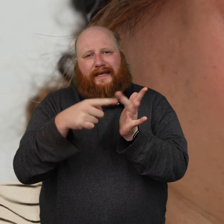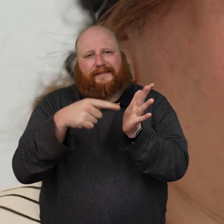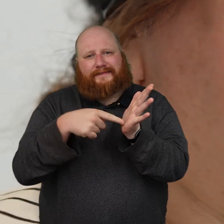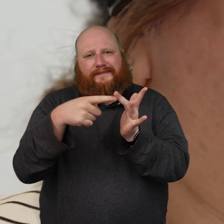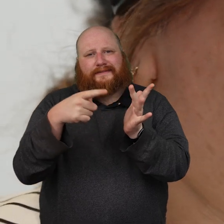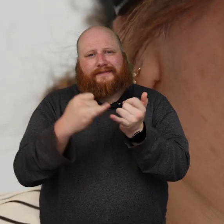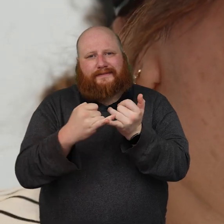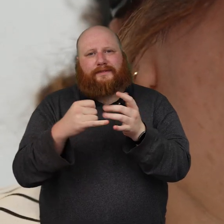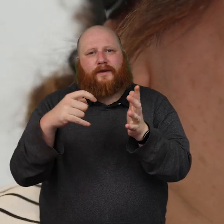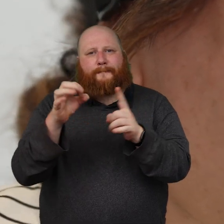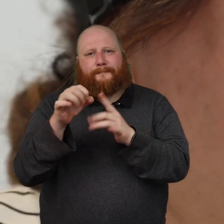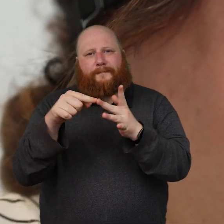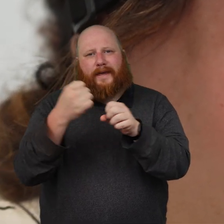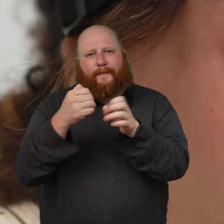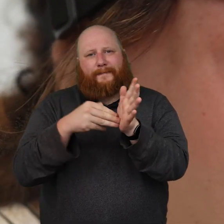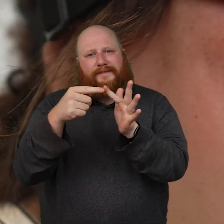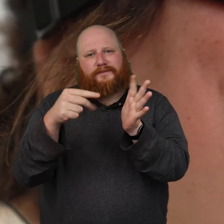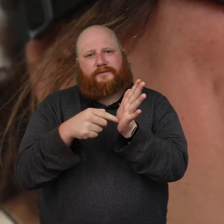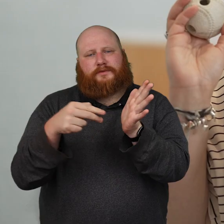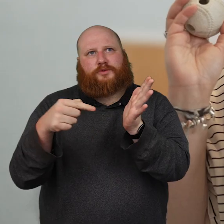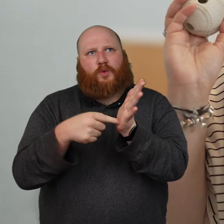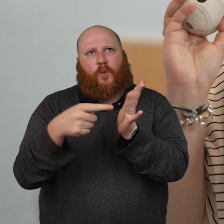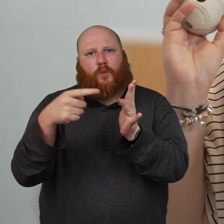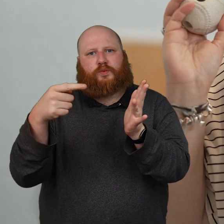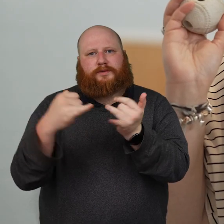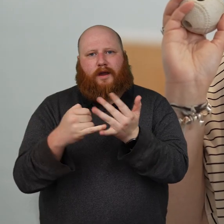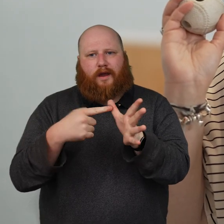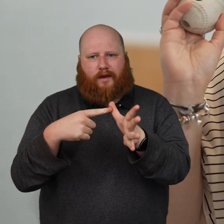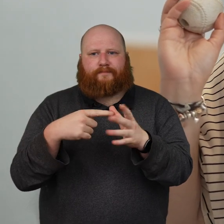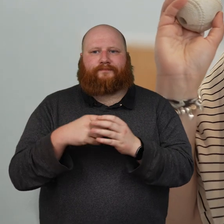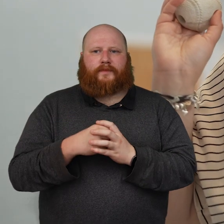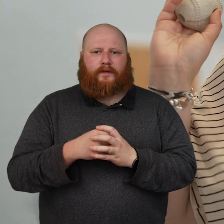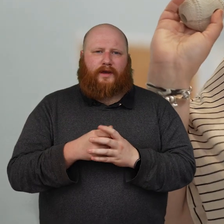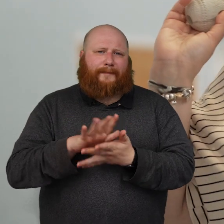I can't see completely in the dark and during the day I only have light perception.